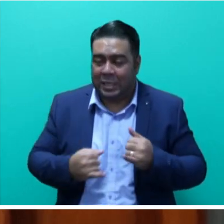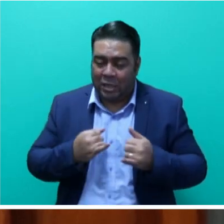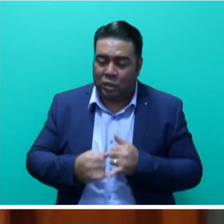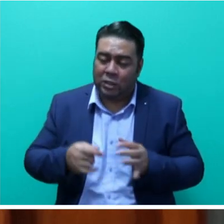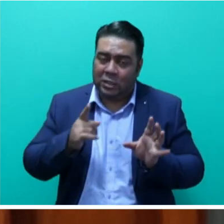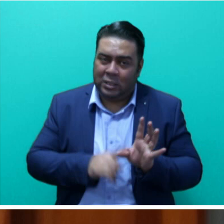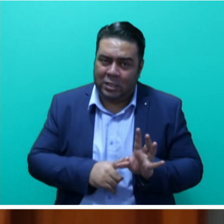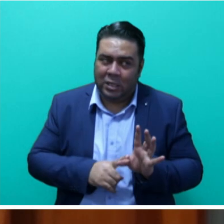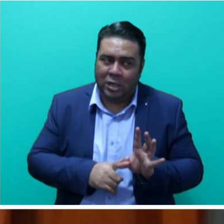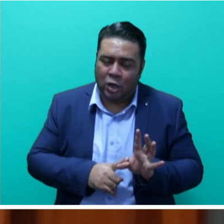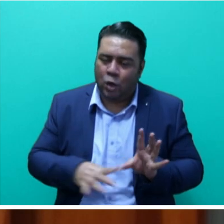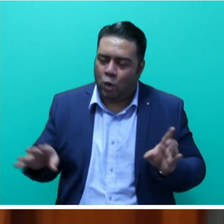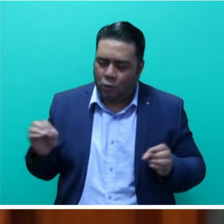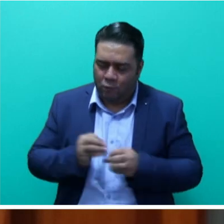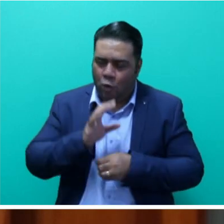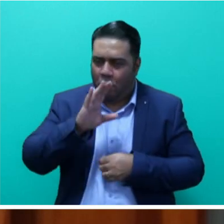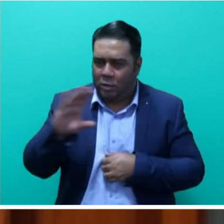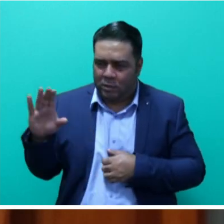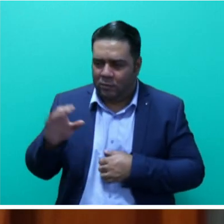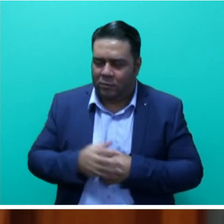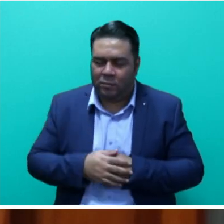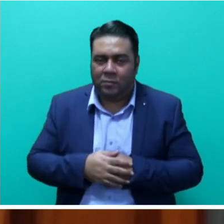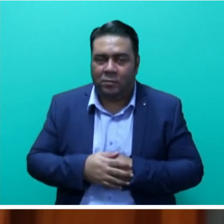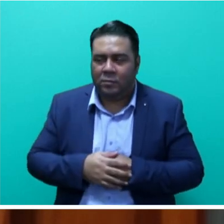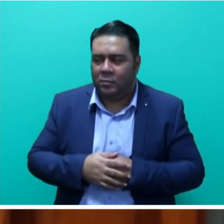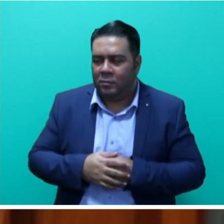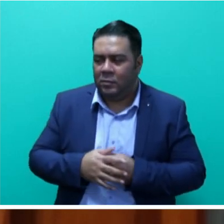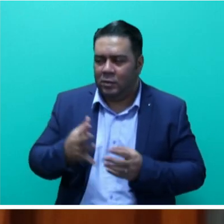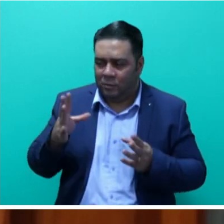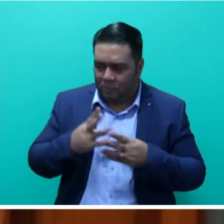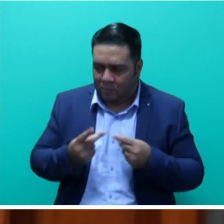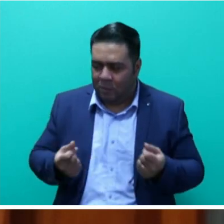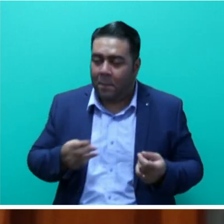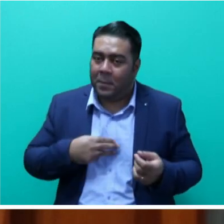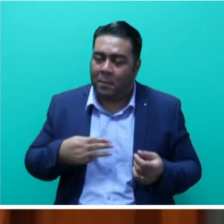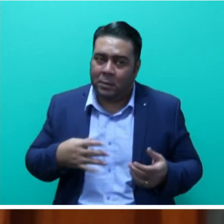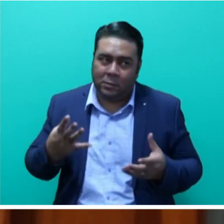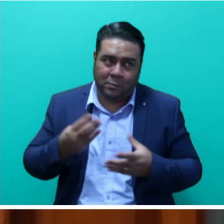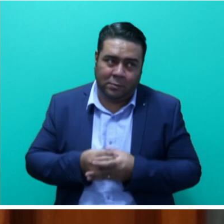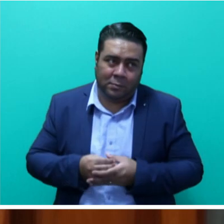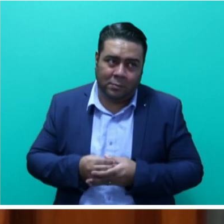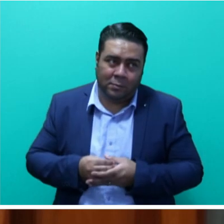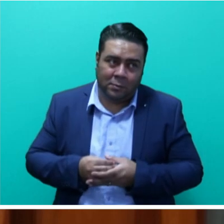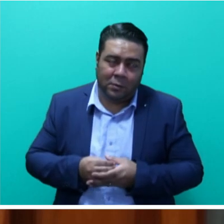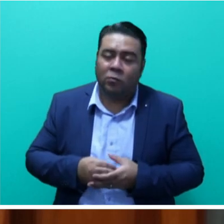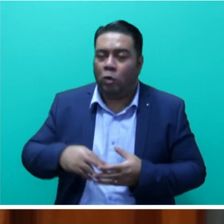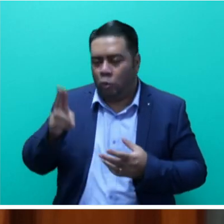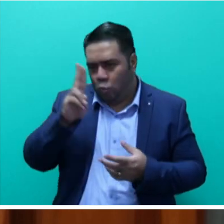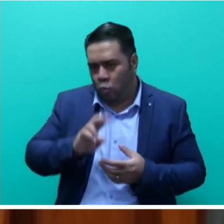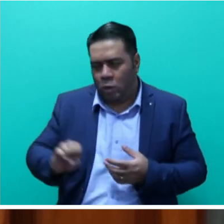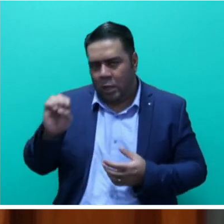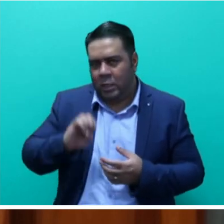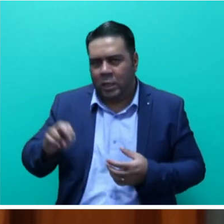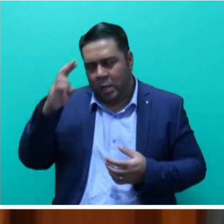of cooperatives. The resolution encourages member states of the United Nations and